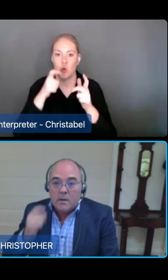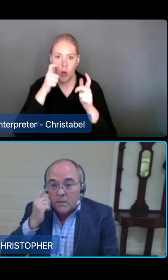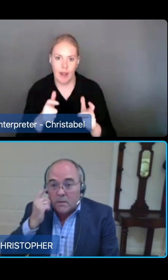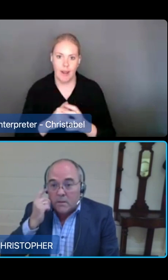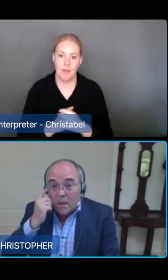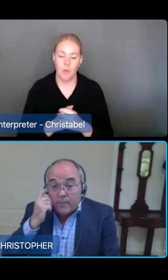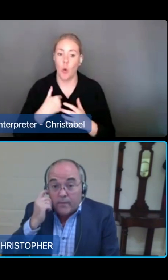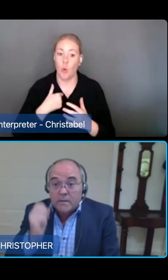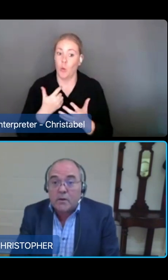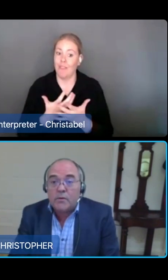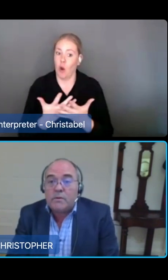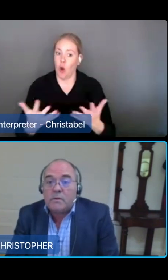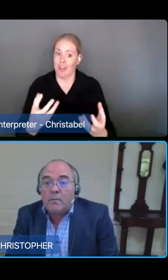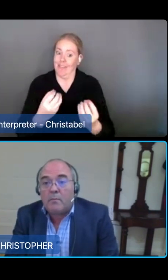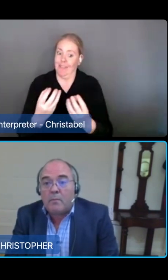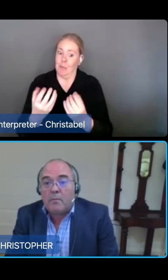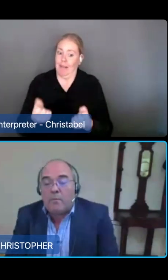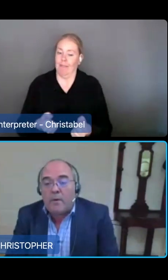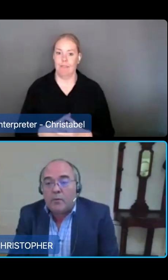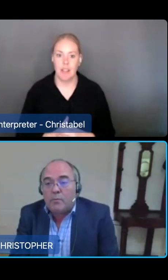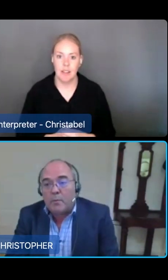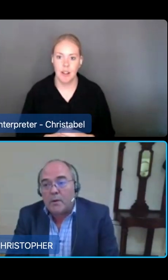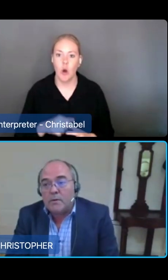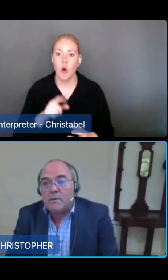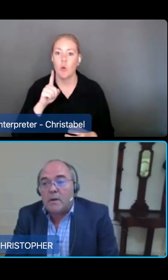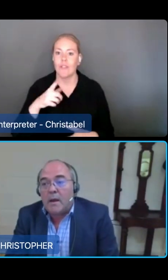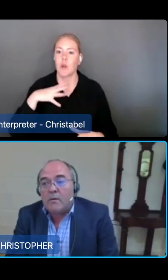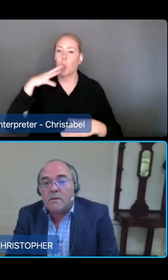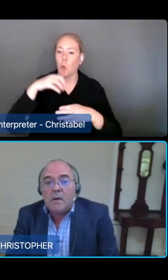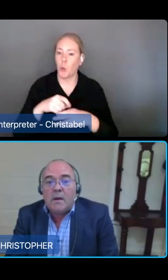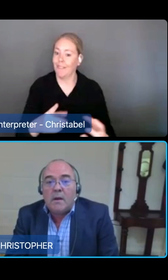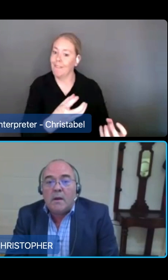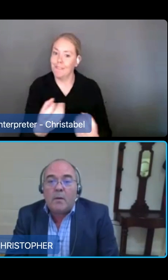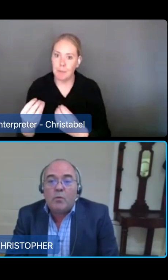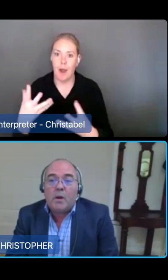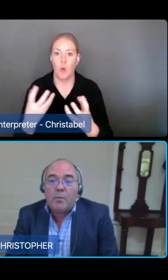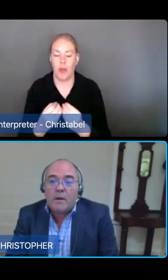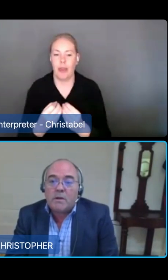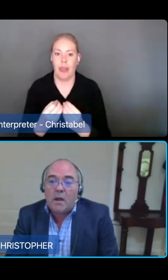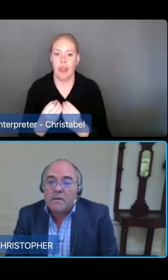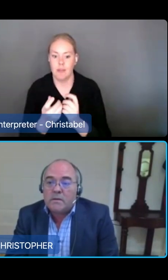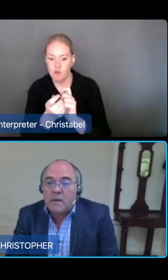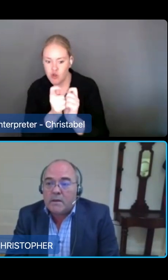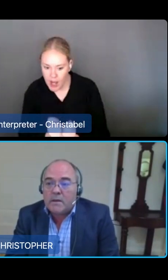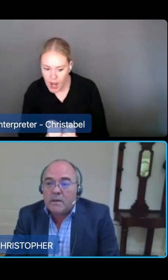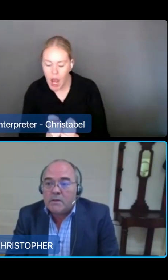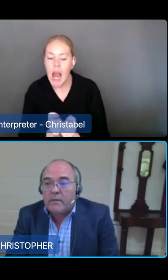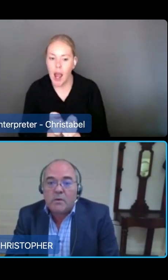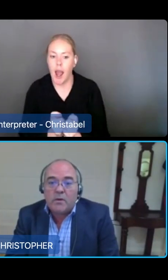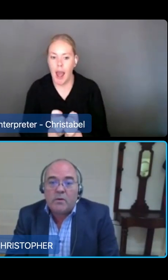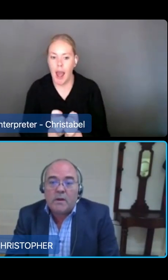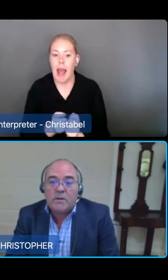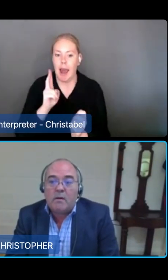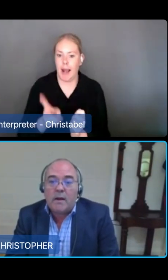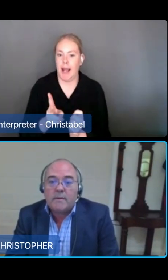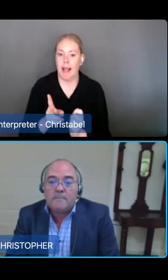This slide reflects those final proposed categories that will be operationalised as a legislative instrument